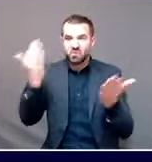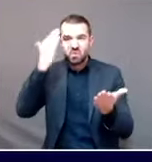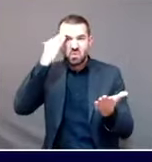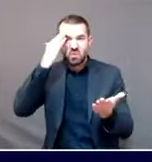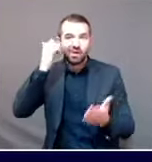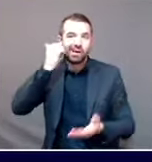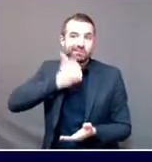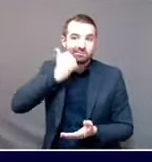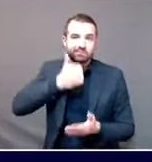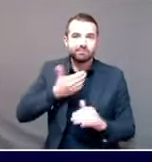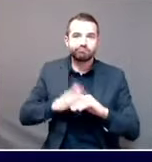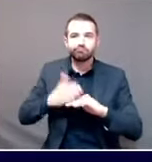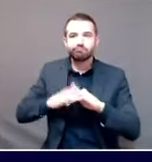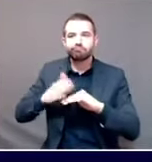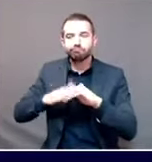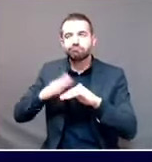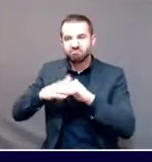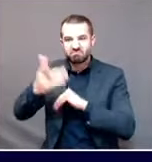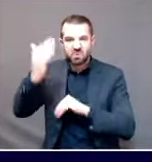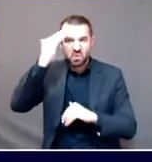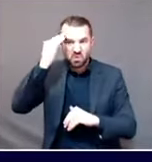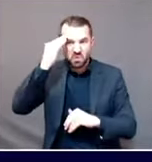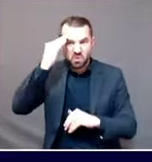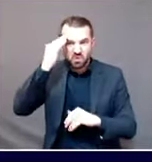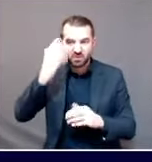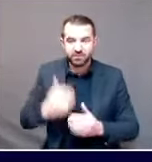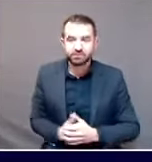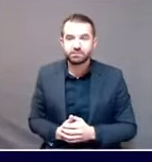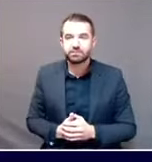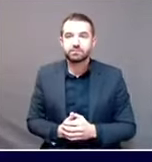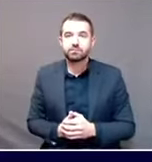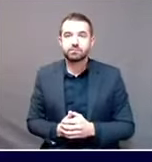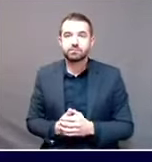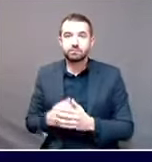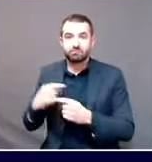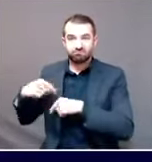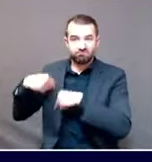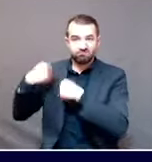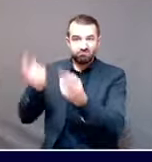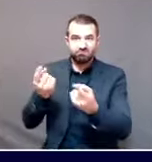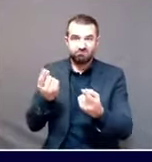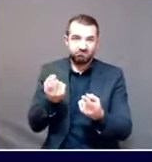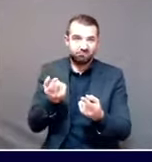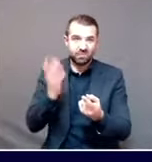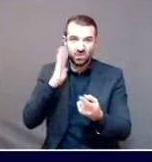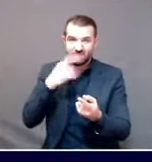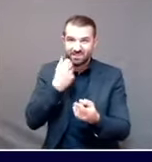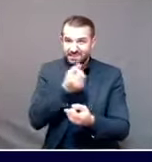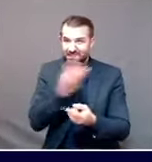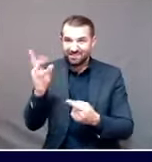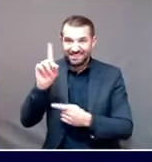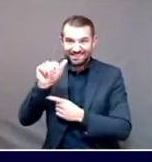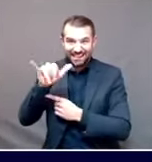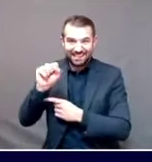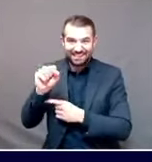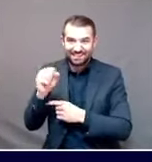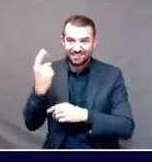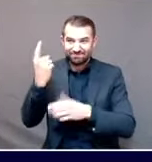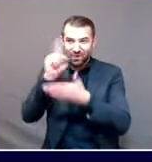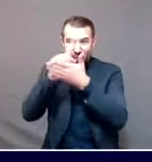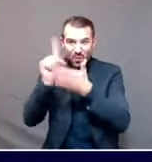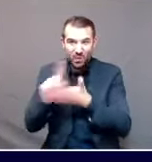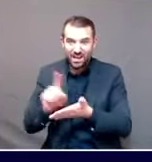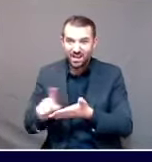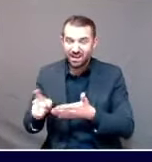significantly, not just in the past few weeks, but just in the past few days. Again, the